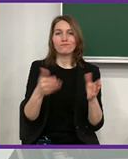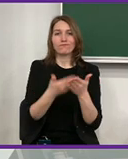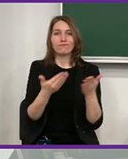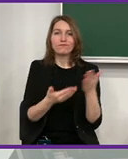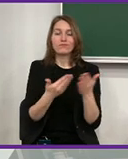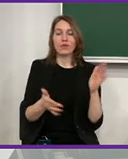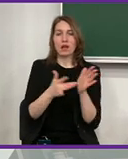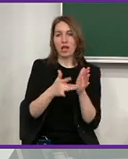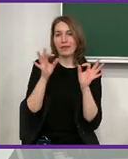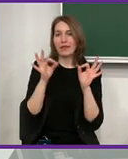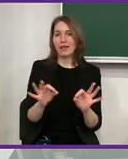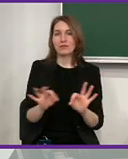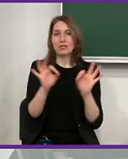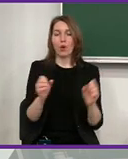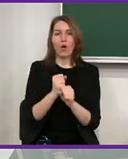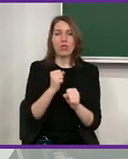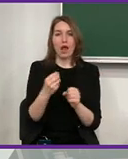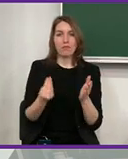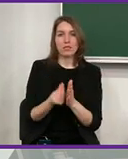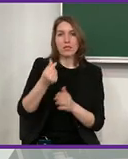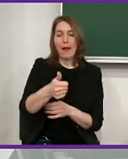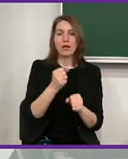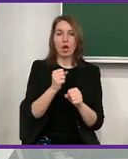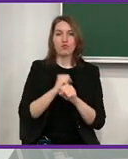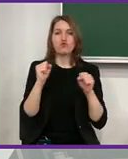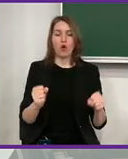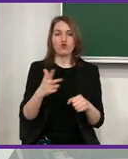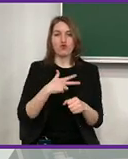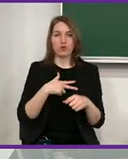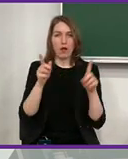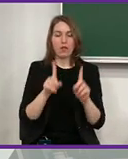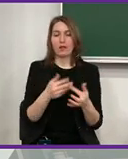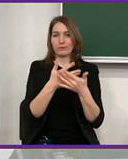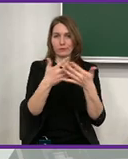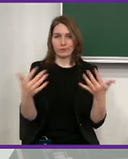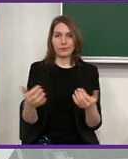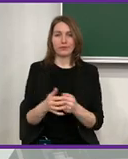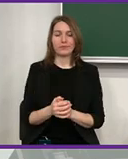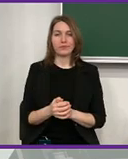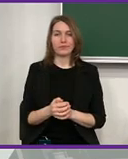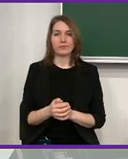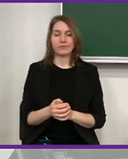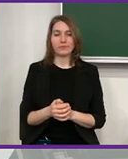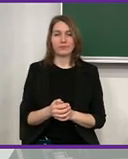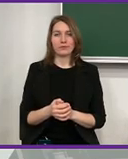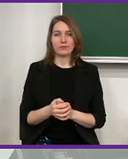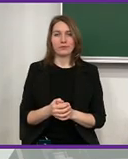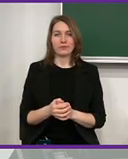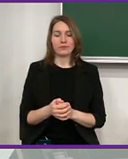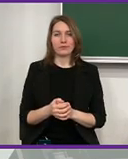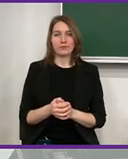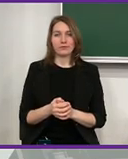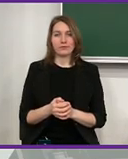who explains, unless tells about this, who tells them about what rights they have, for example, what concerns wages, social